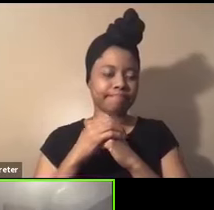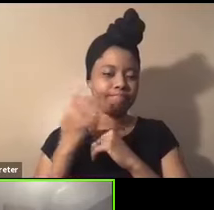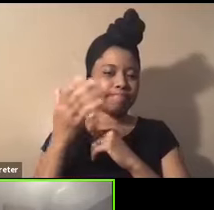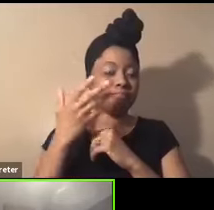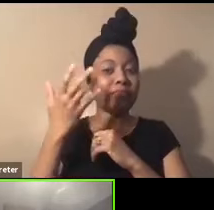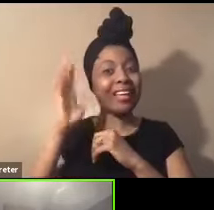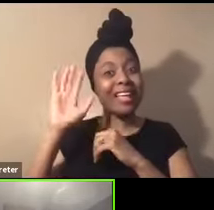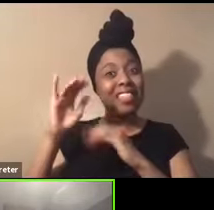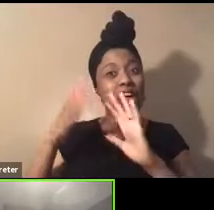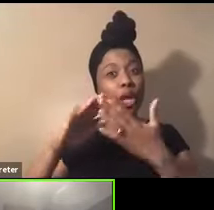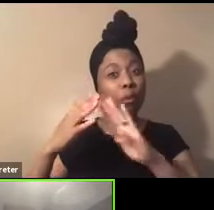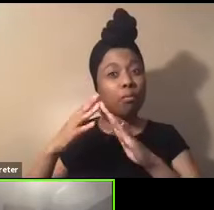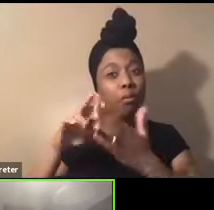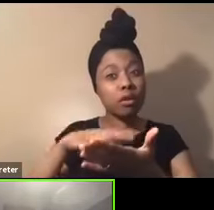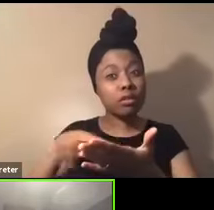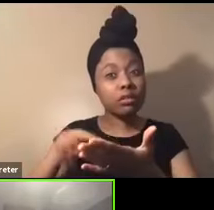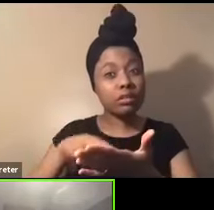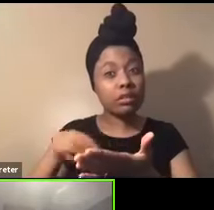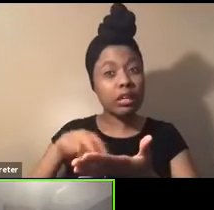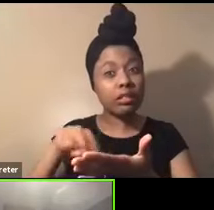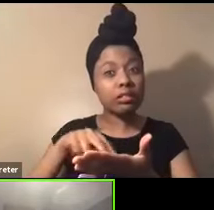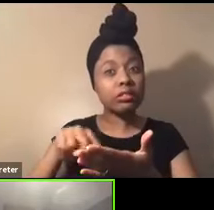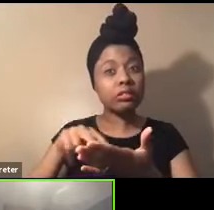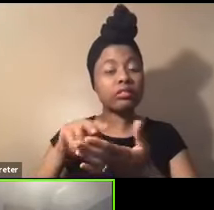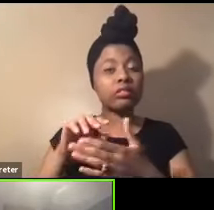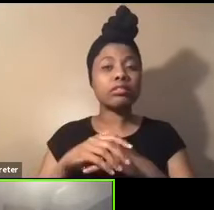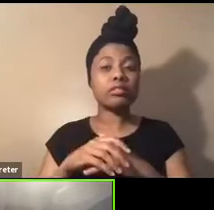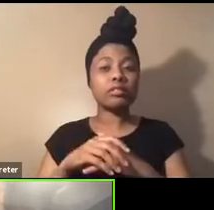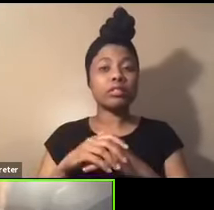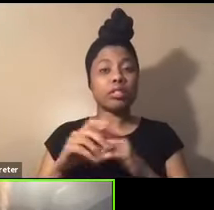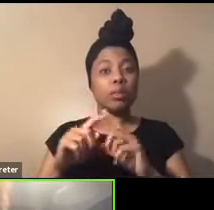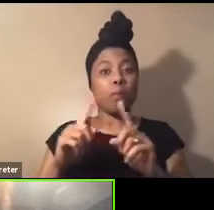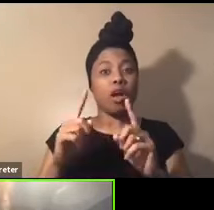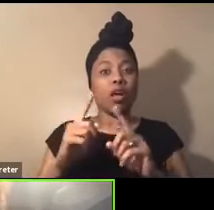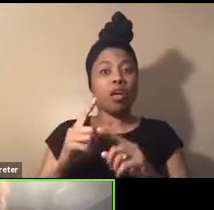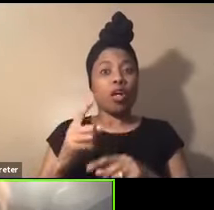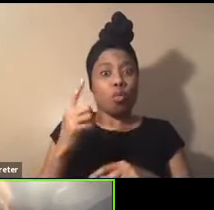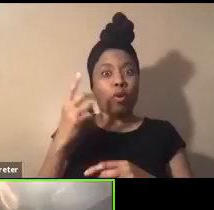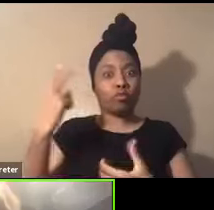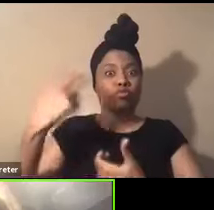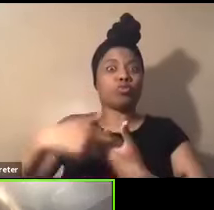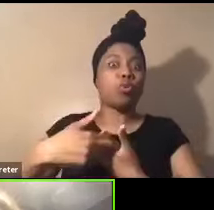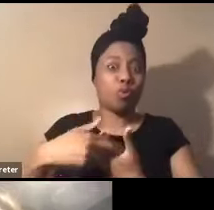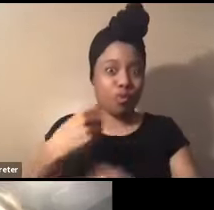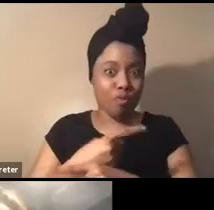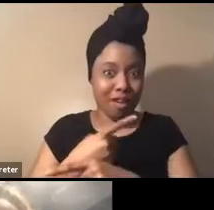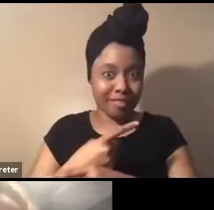that community dance that we do, you know, the one that you need to join, right?